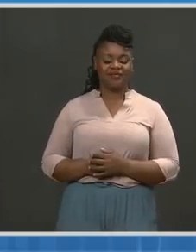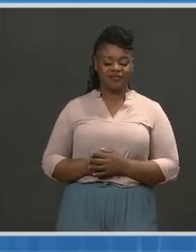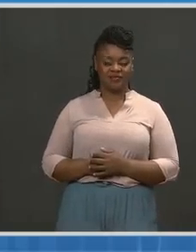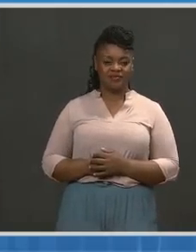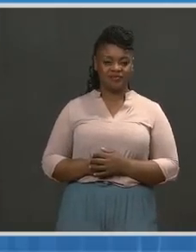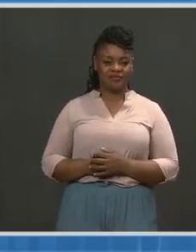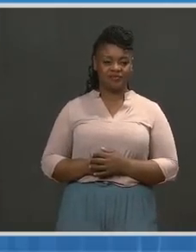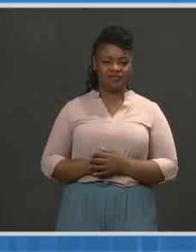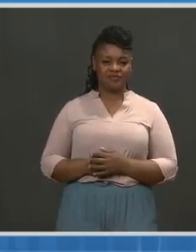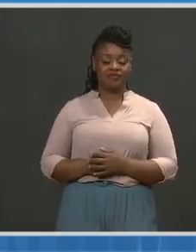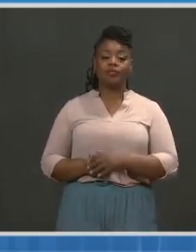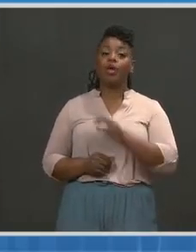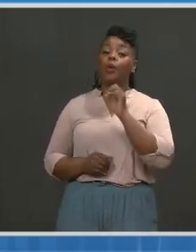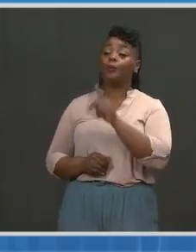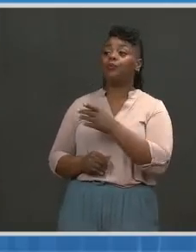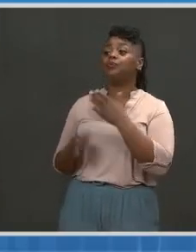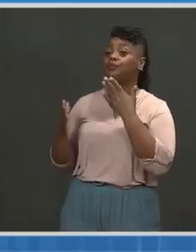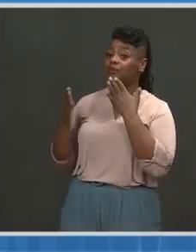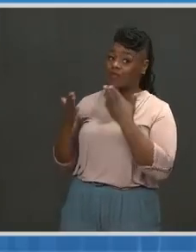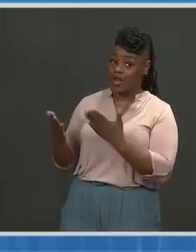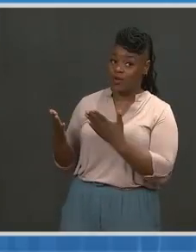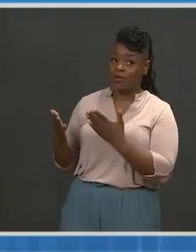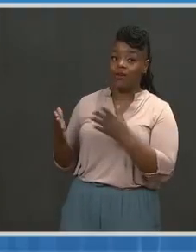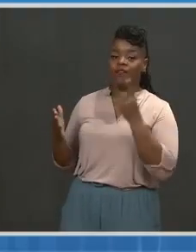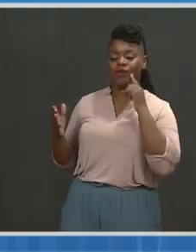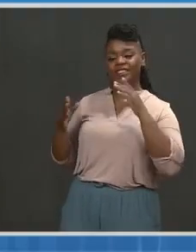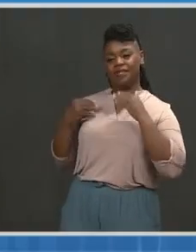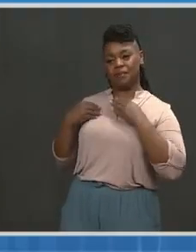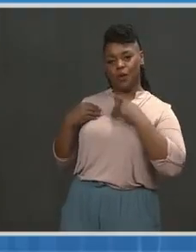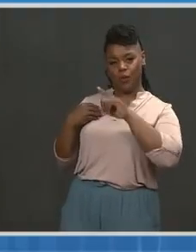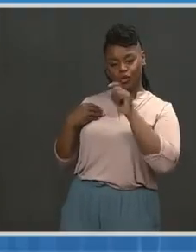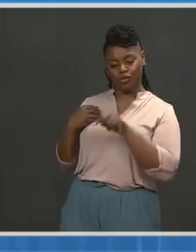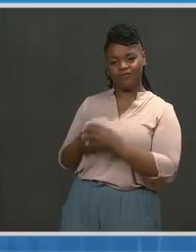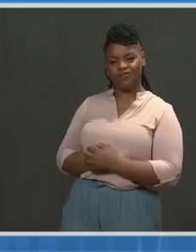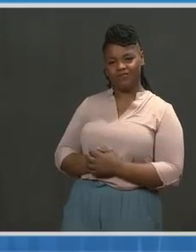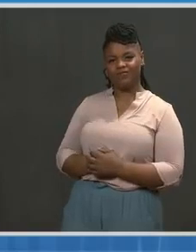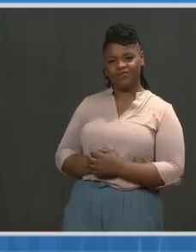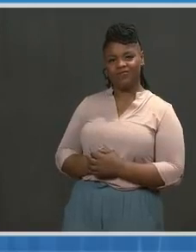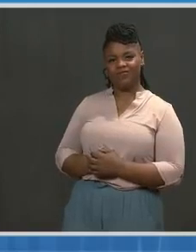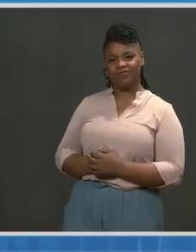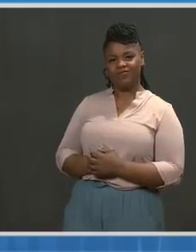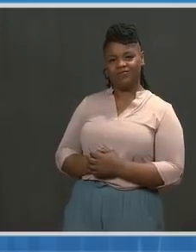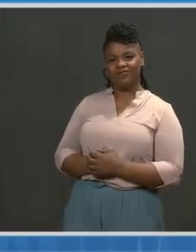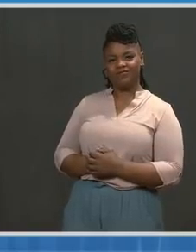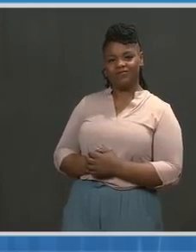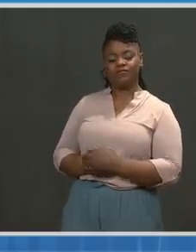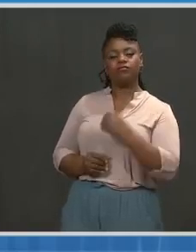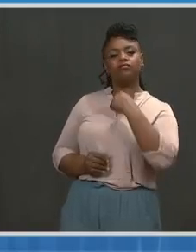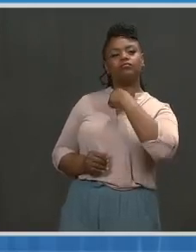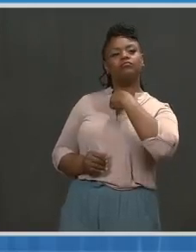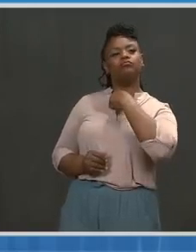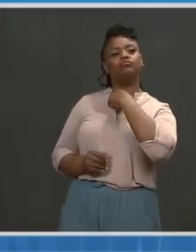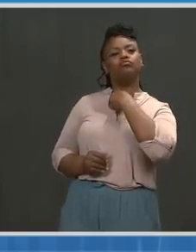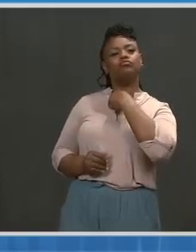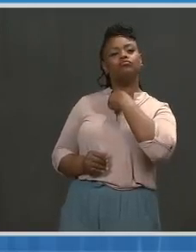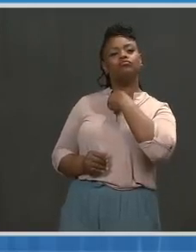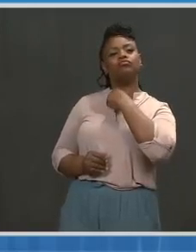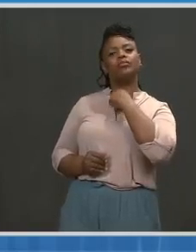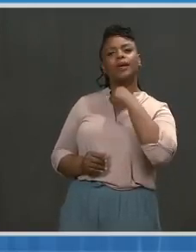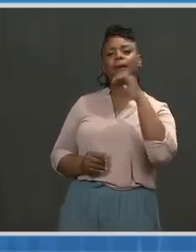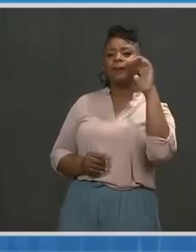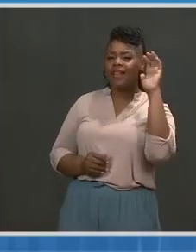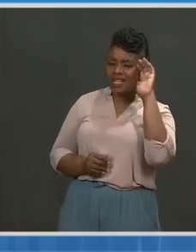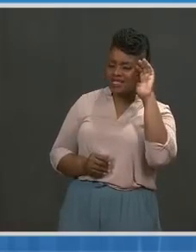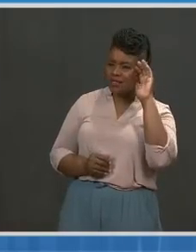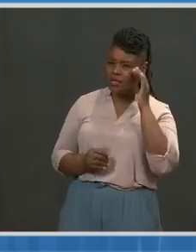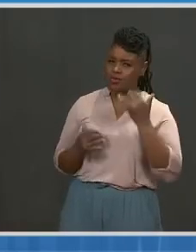Can you hear me? Yes, Ricardo. Okay, well, thank you for taking my question. And as I listened to